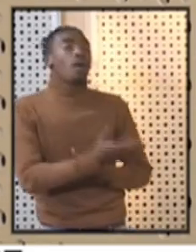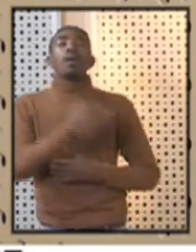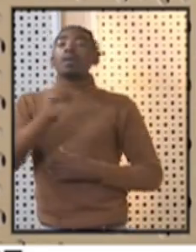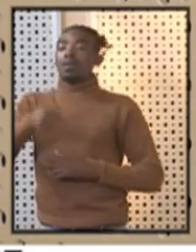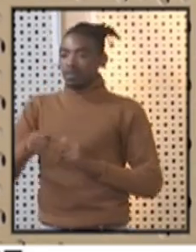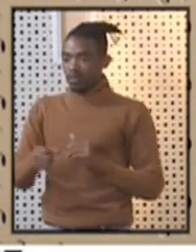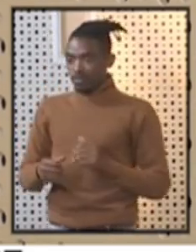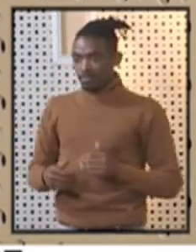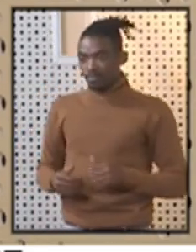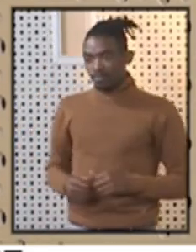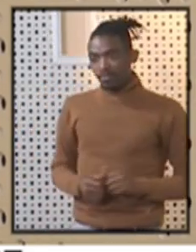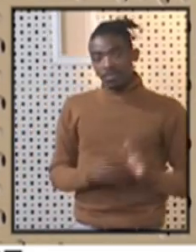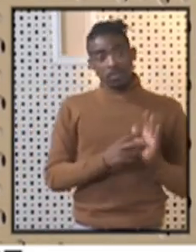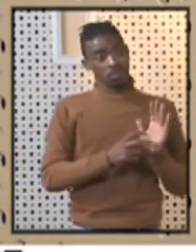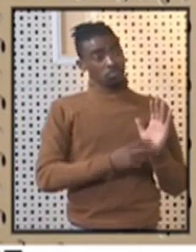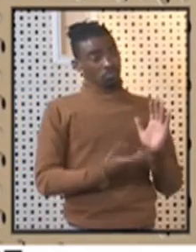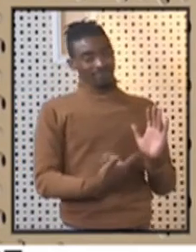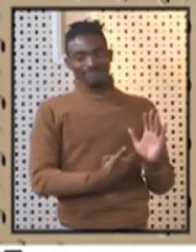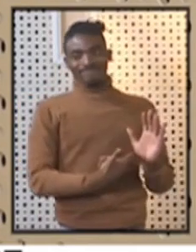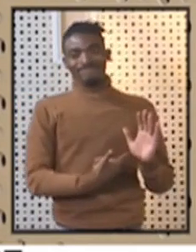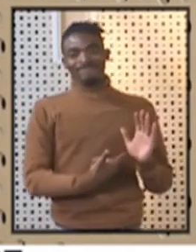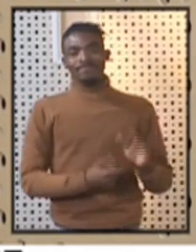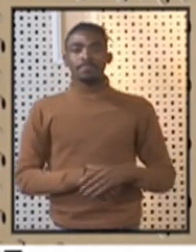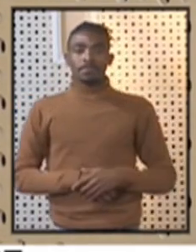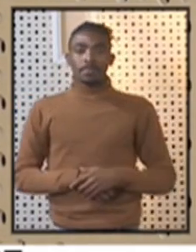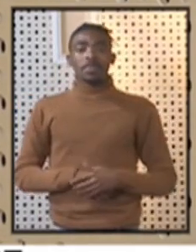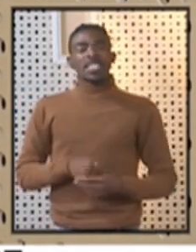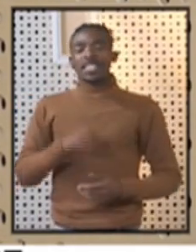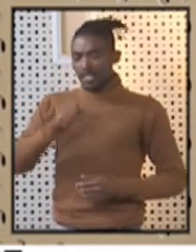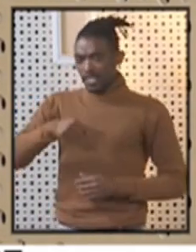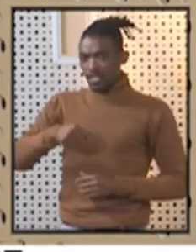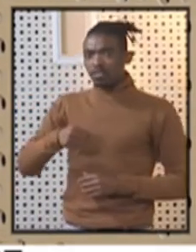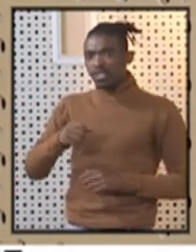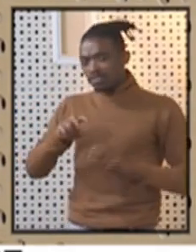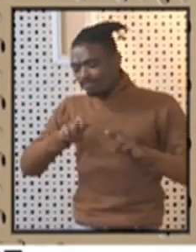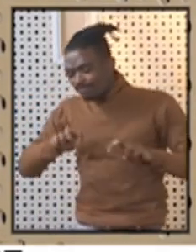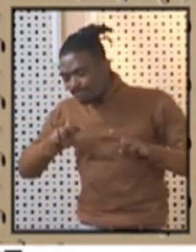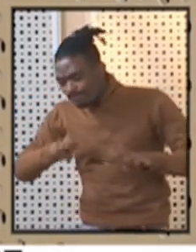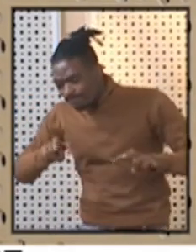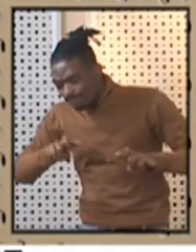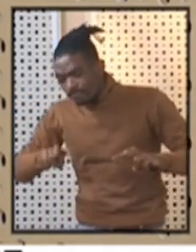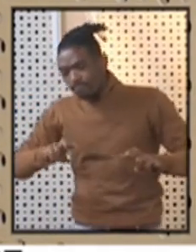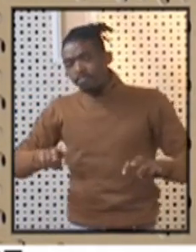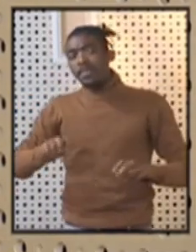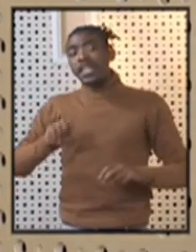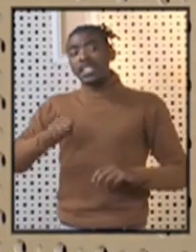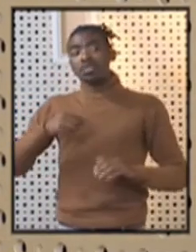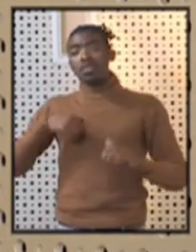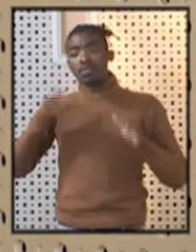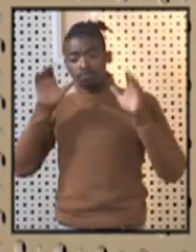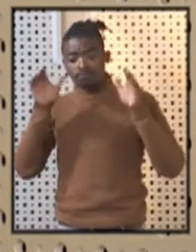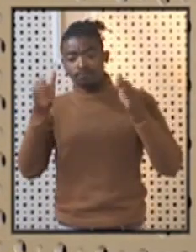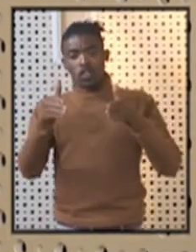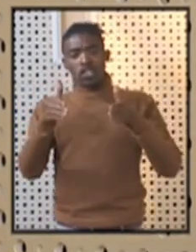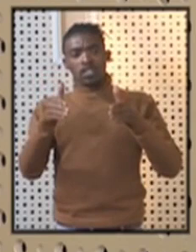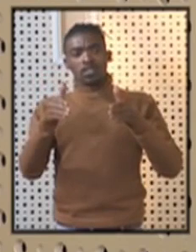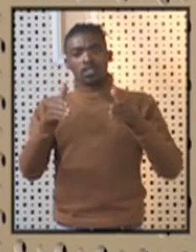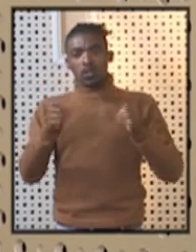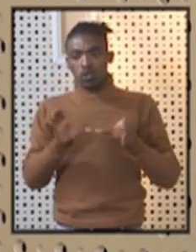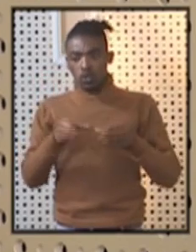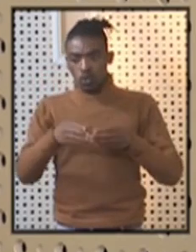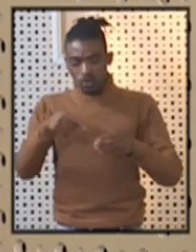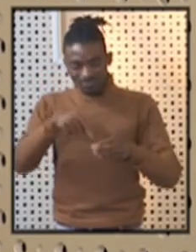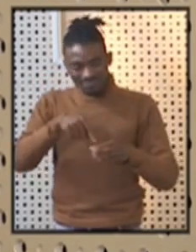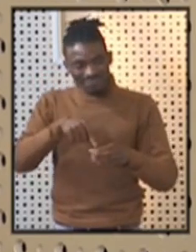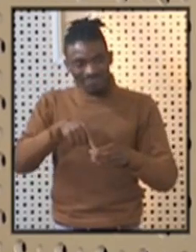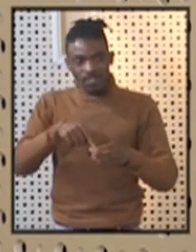The issue of the regulations, they are still being worked on because we had committed to the sector, especially